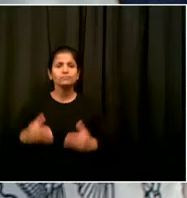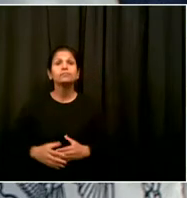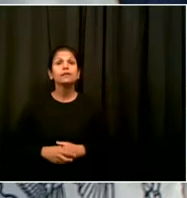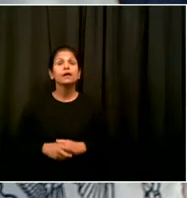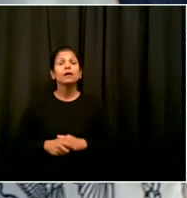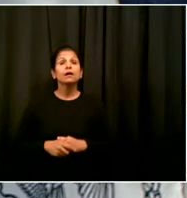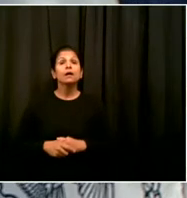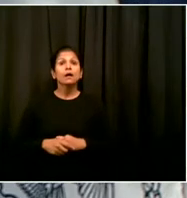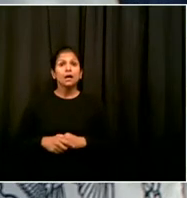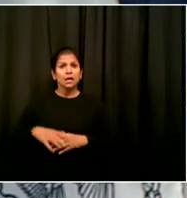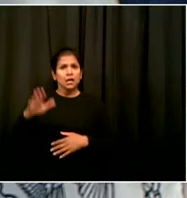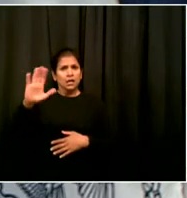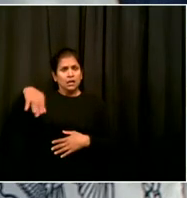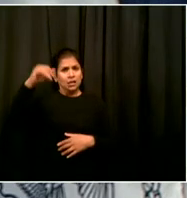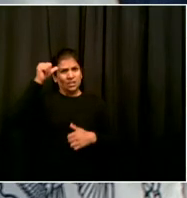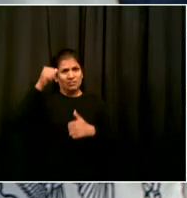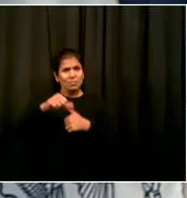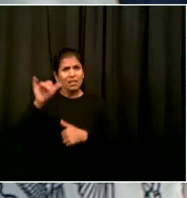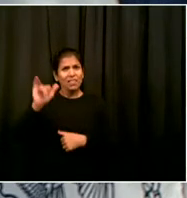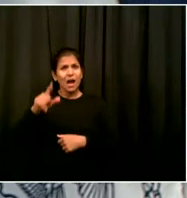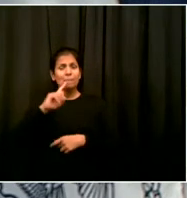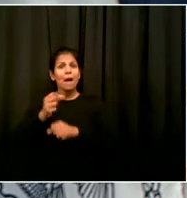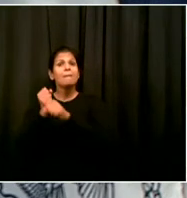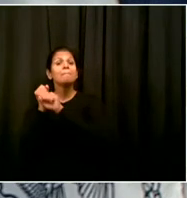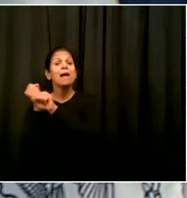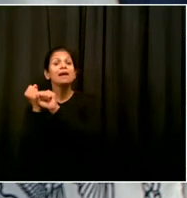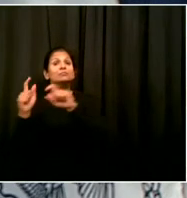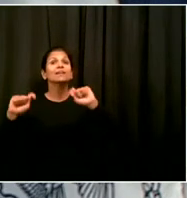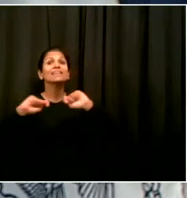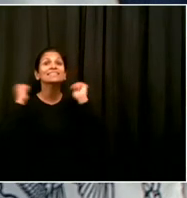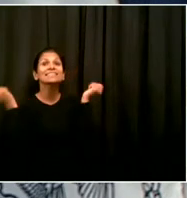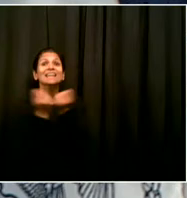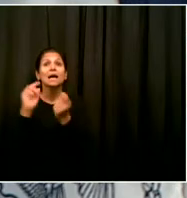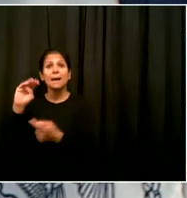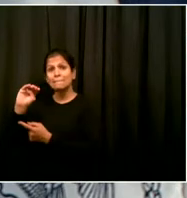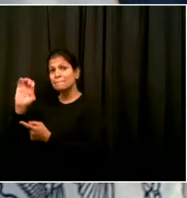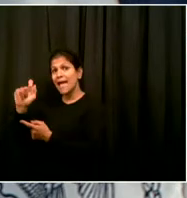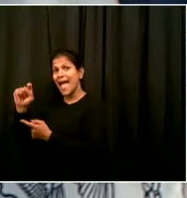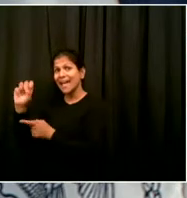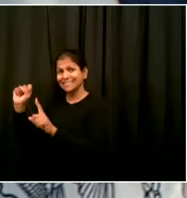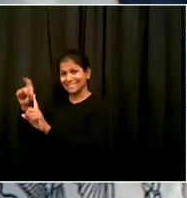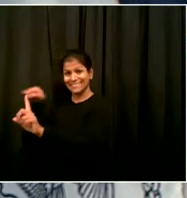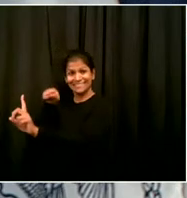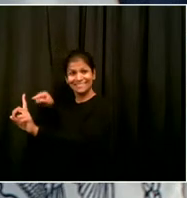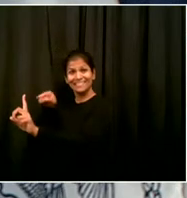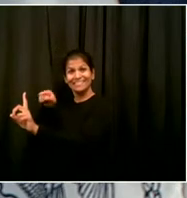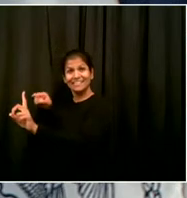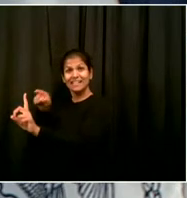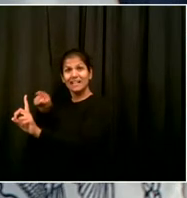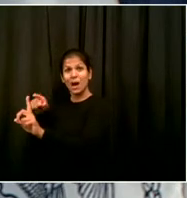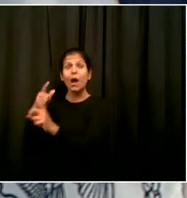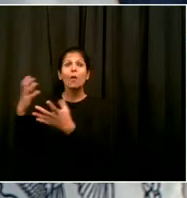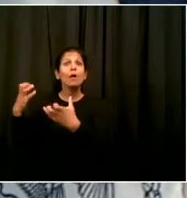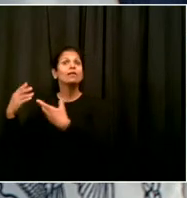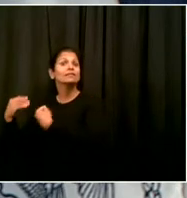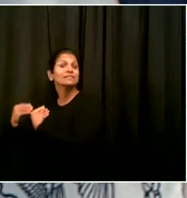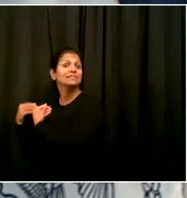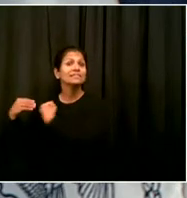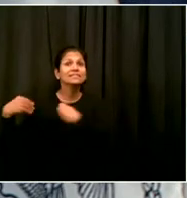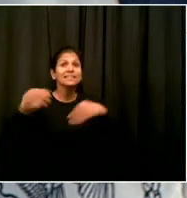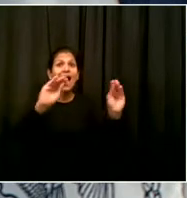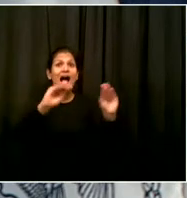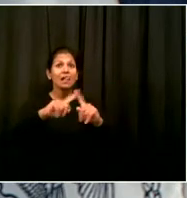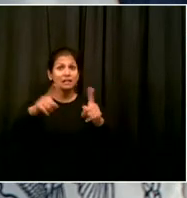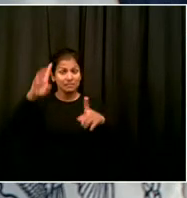Has the city come to a conclusion about whether or not it will allow that to happen? Rich, the city law